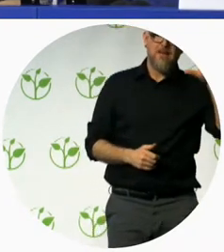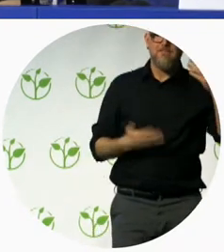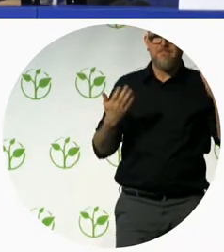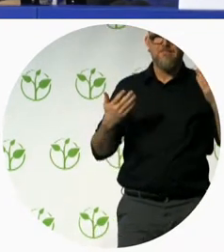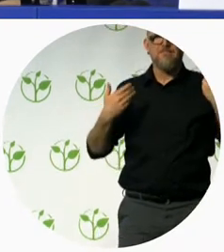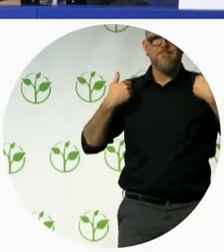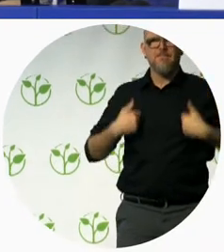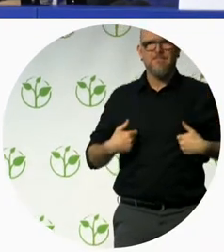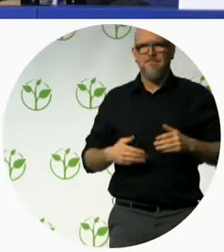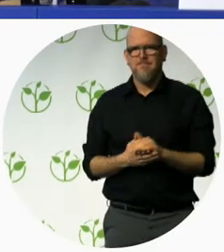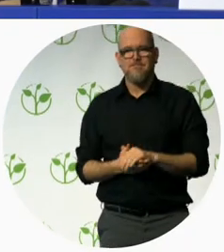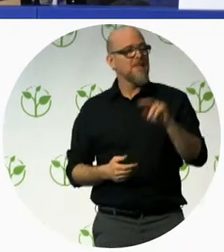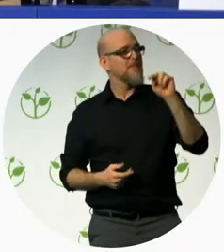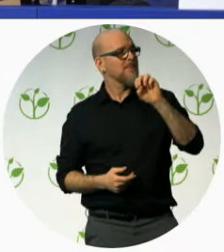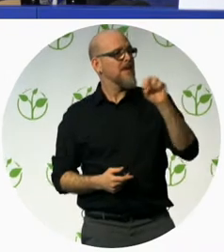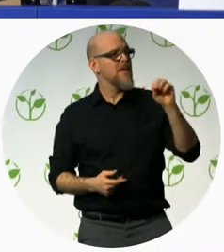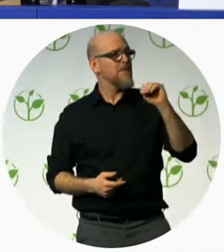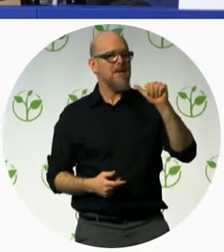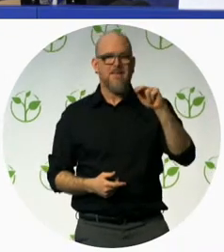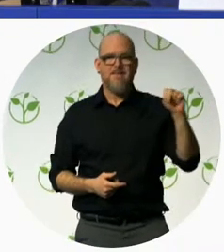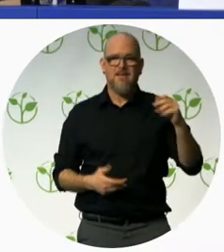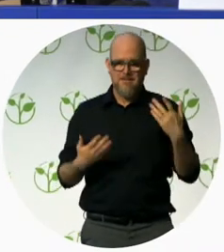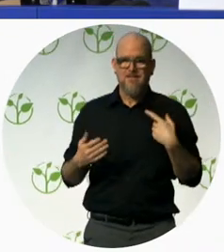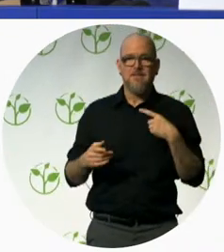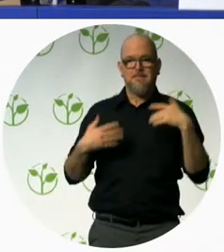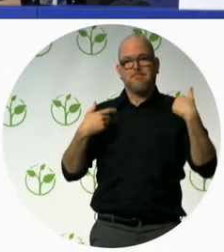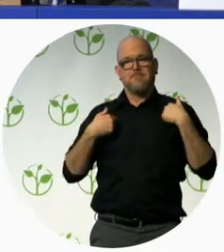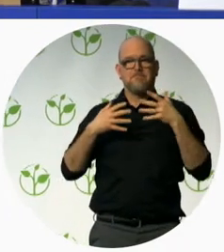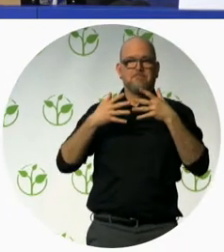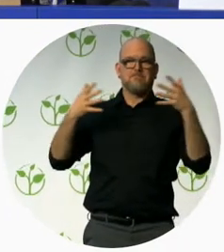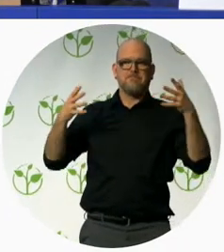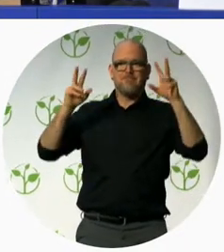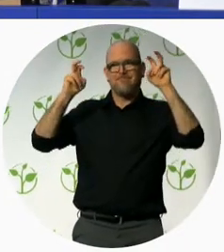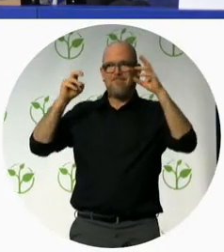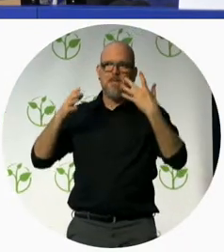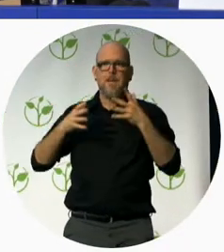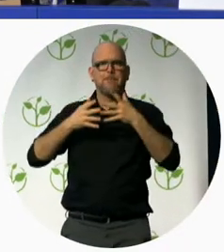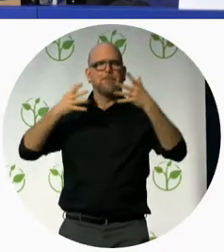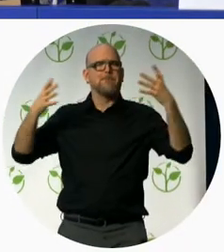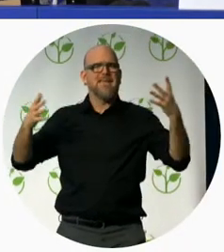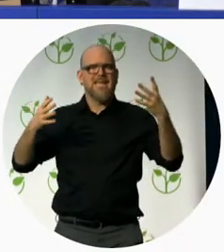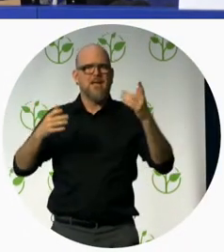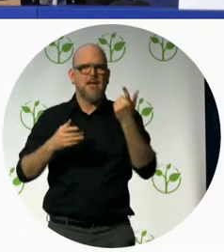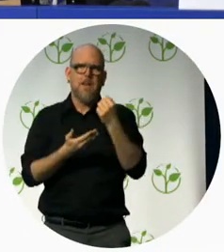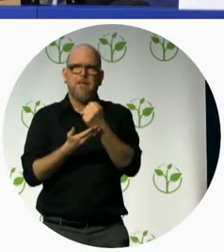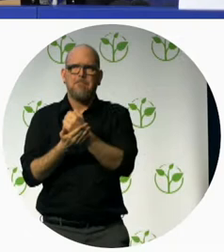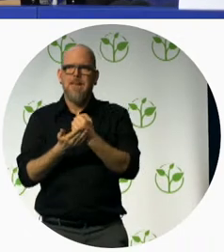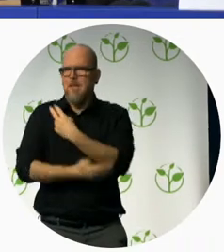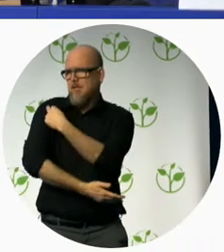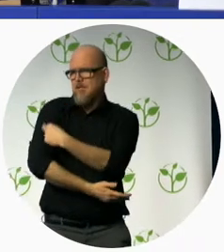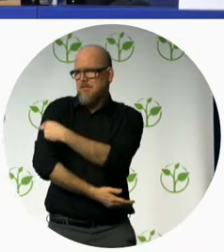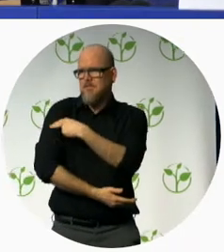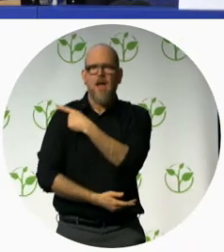Medical Centers which is one of the largest chain of medical centers in Israel before I start my presentation